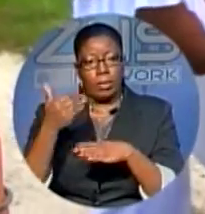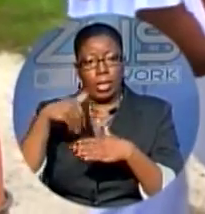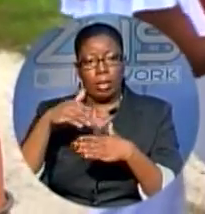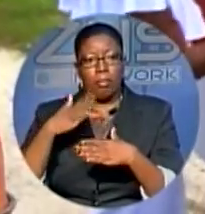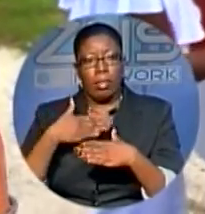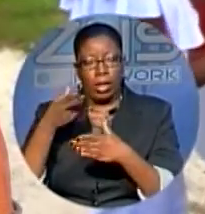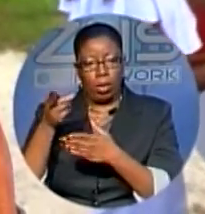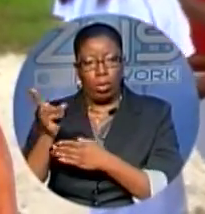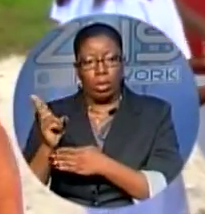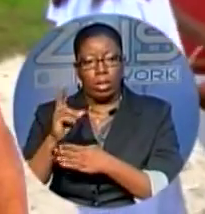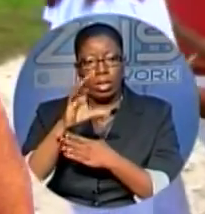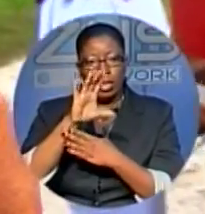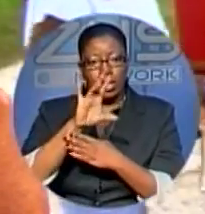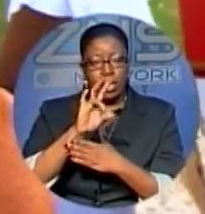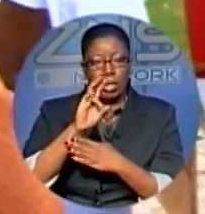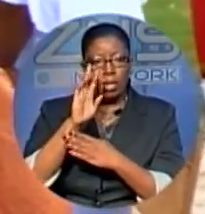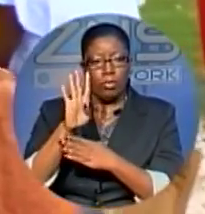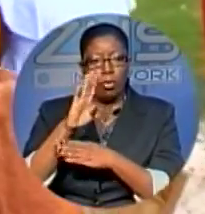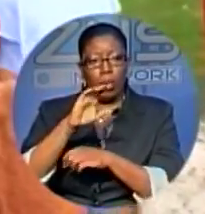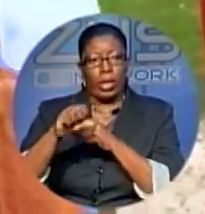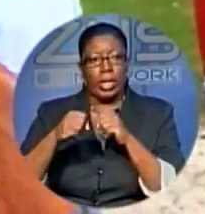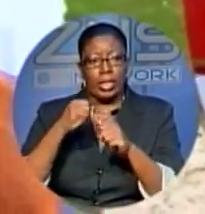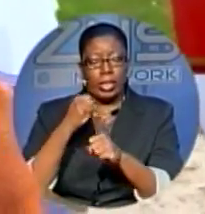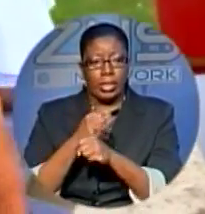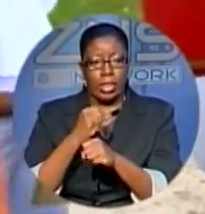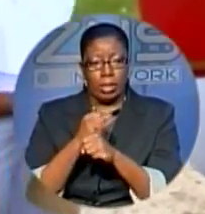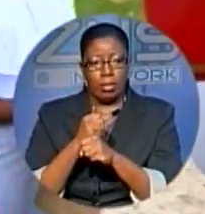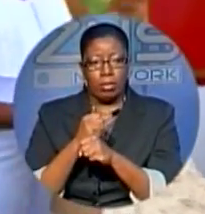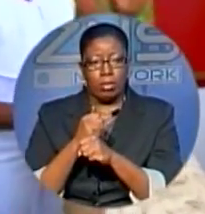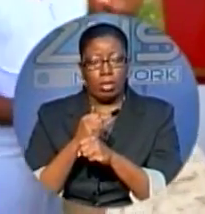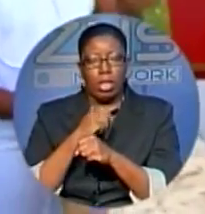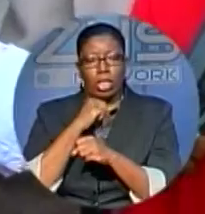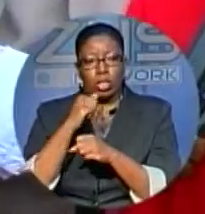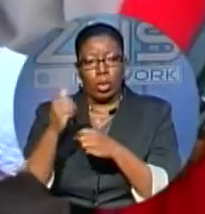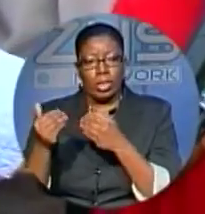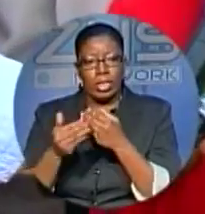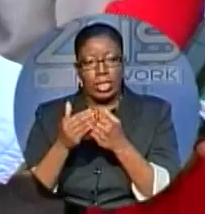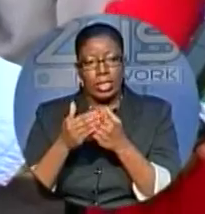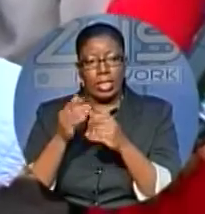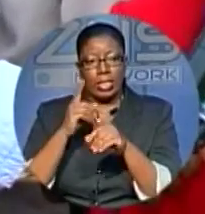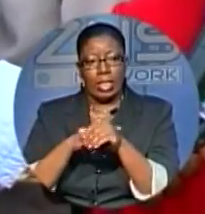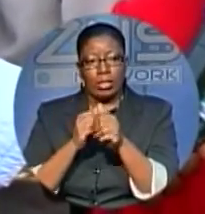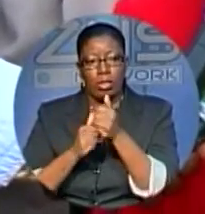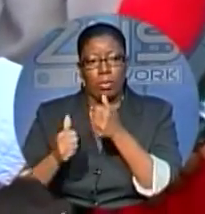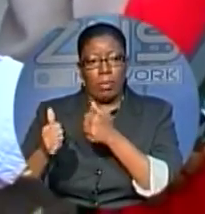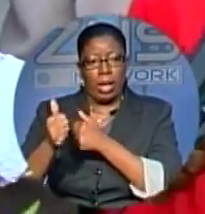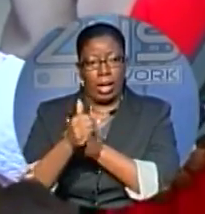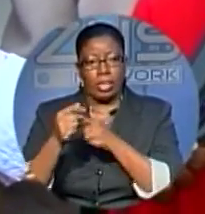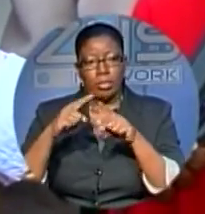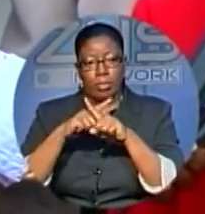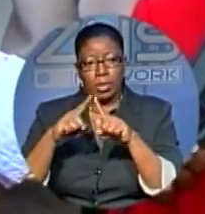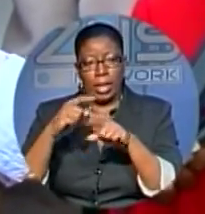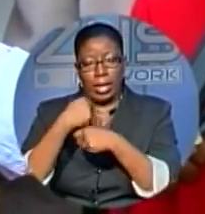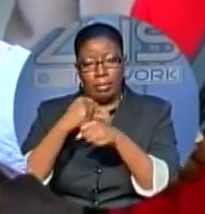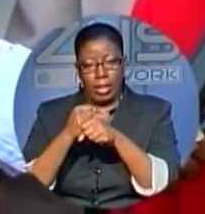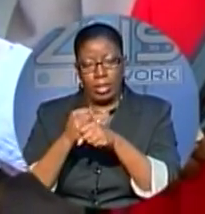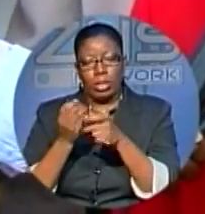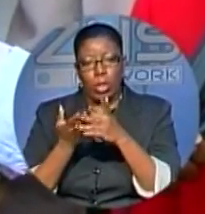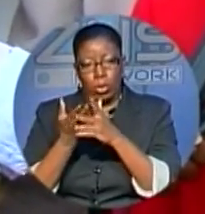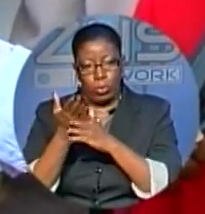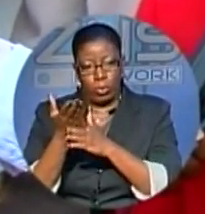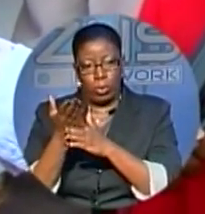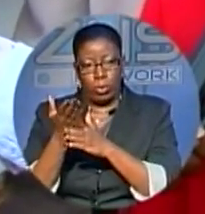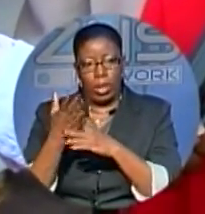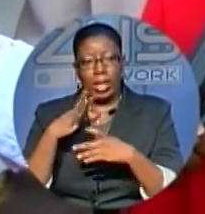Seventy-four years is not an easy time to pass, but I made it through that fire.